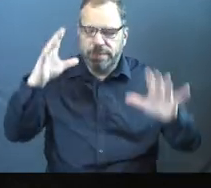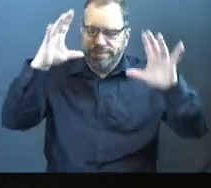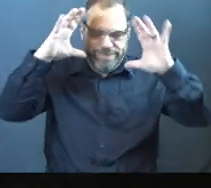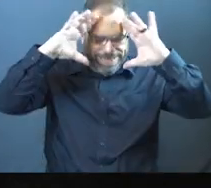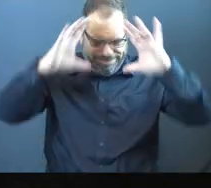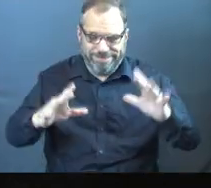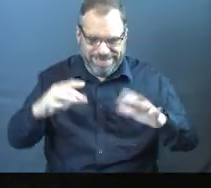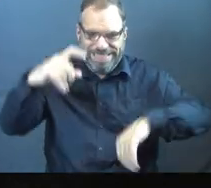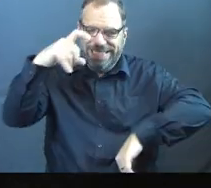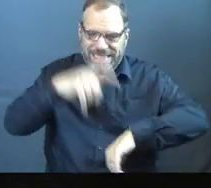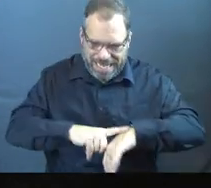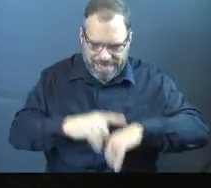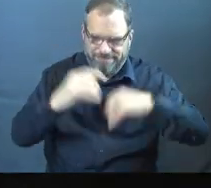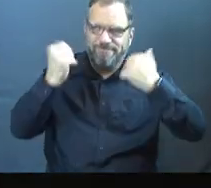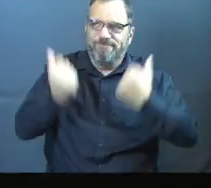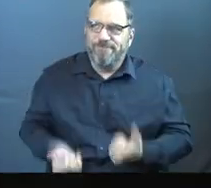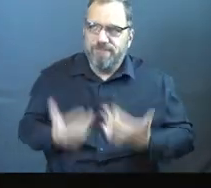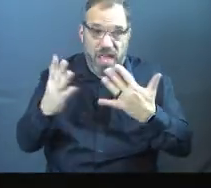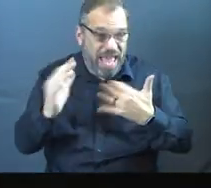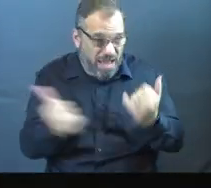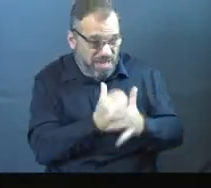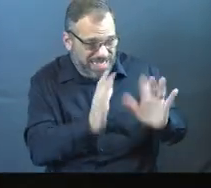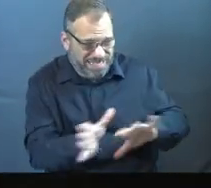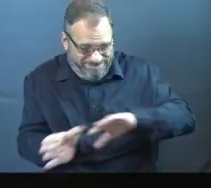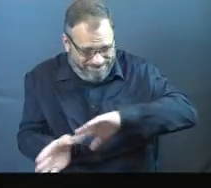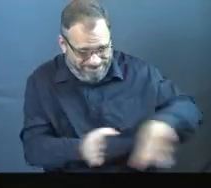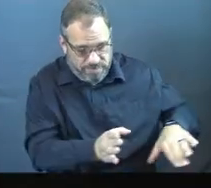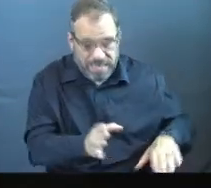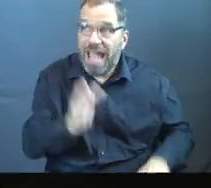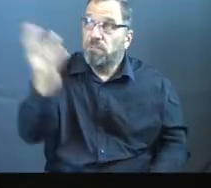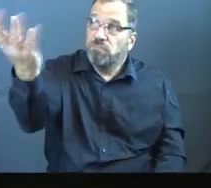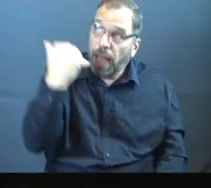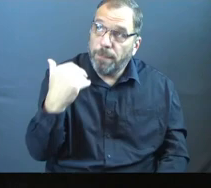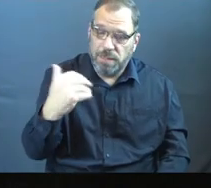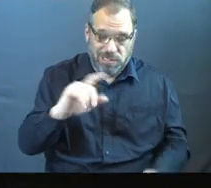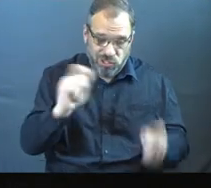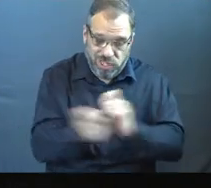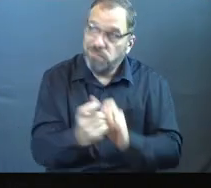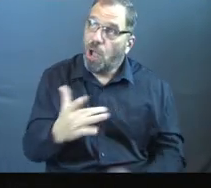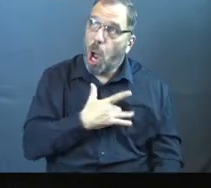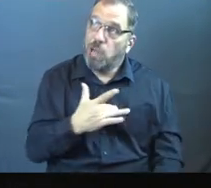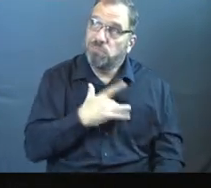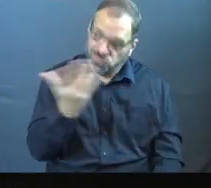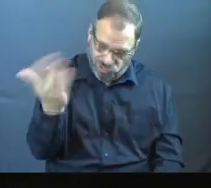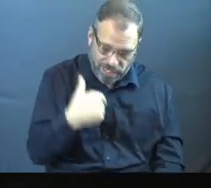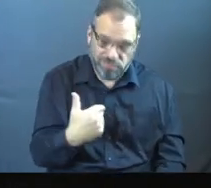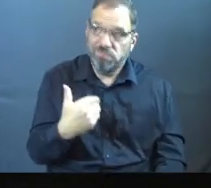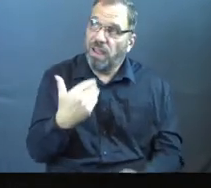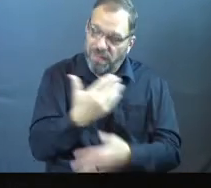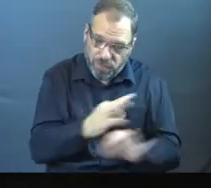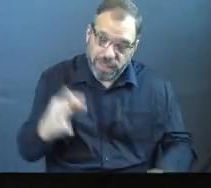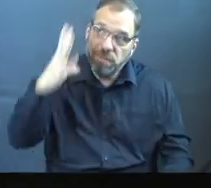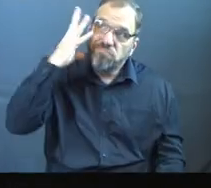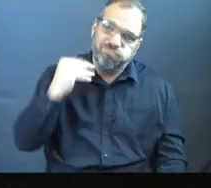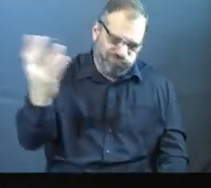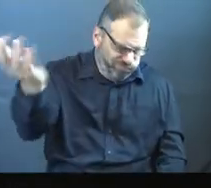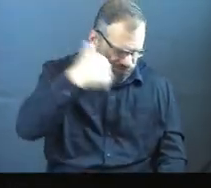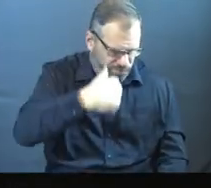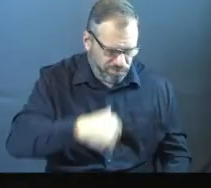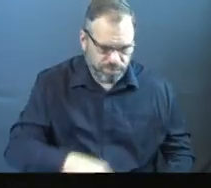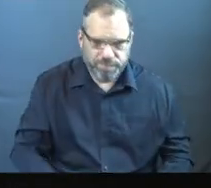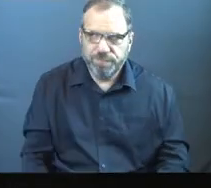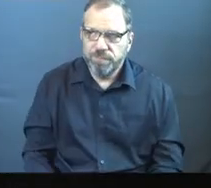devote this time. I'm going to put aside all this stuff. I need you to come in and do it only you can. Change my heart, God. Bring freedom into my life, God.